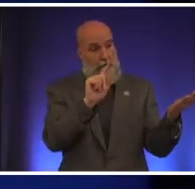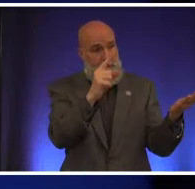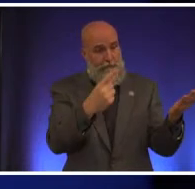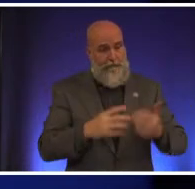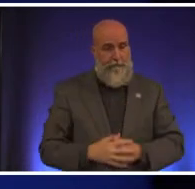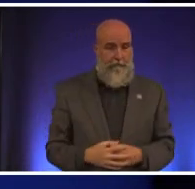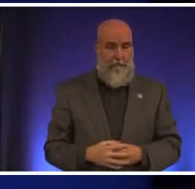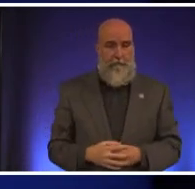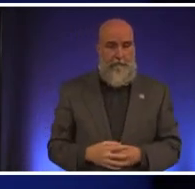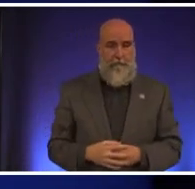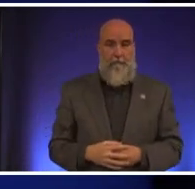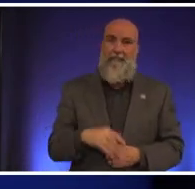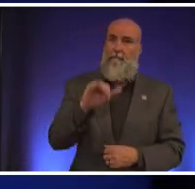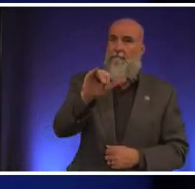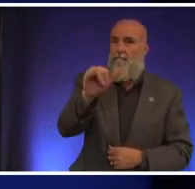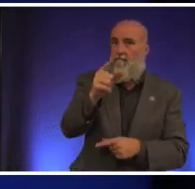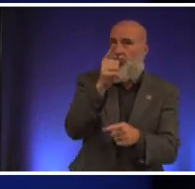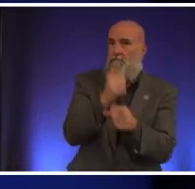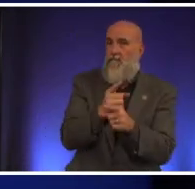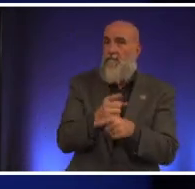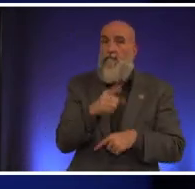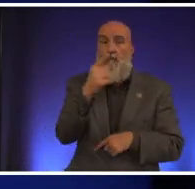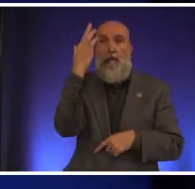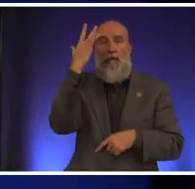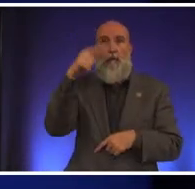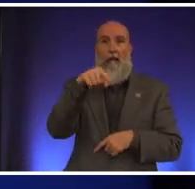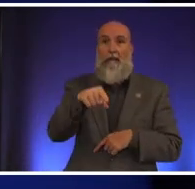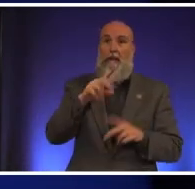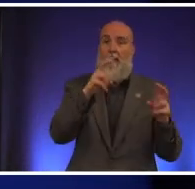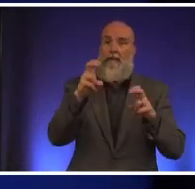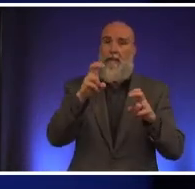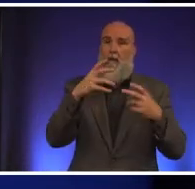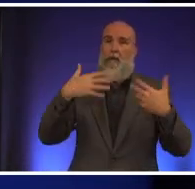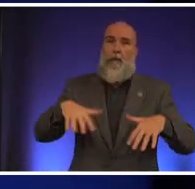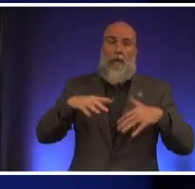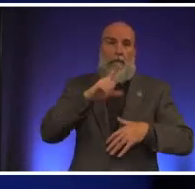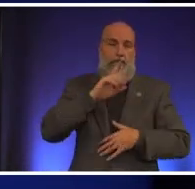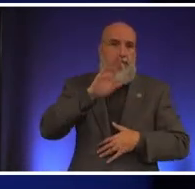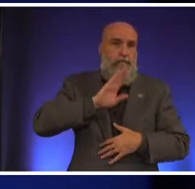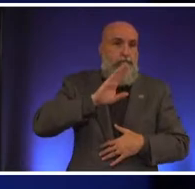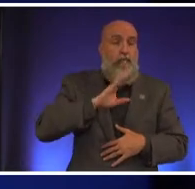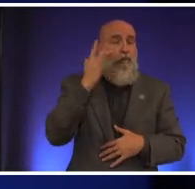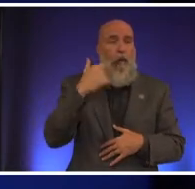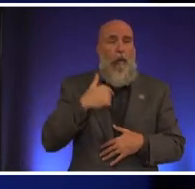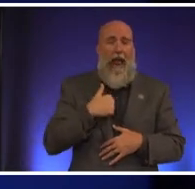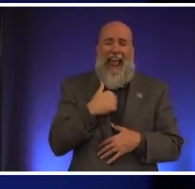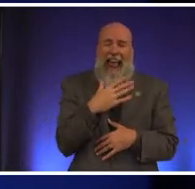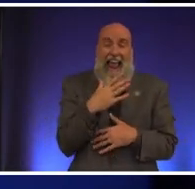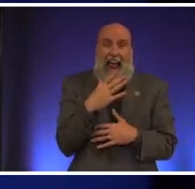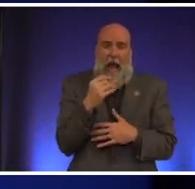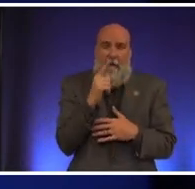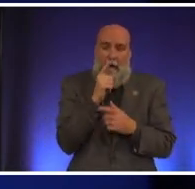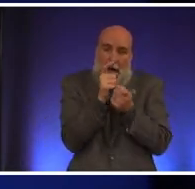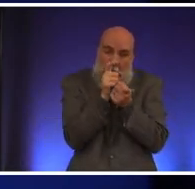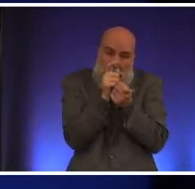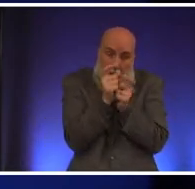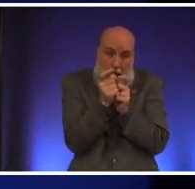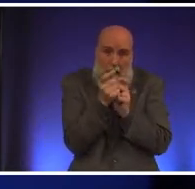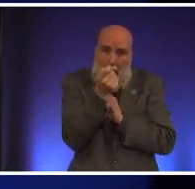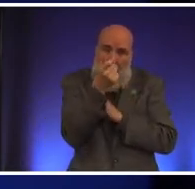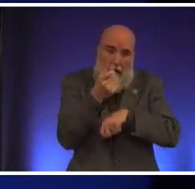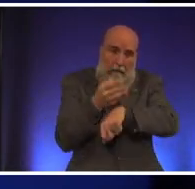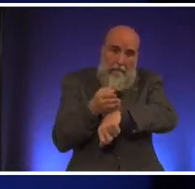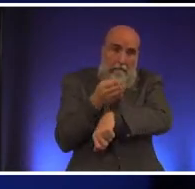reasons we're so frustrated with this issue and the fact that we've made so little progress on it is because